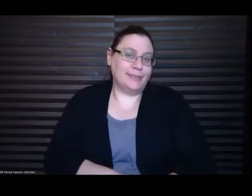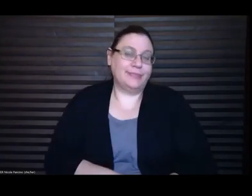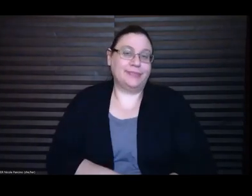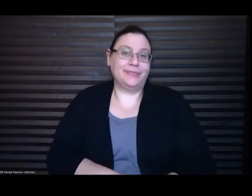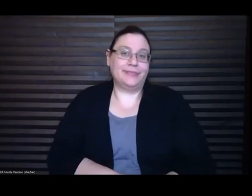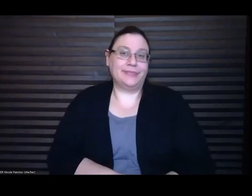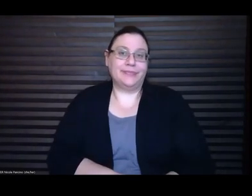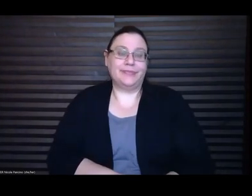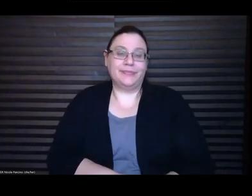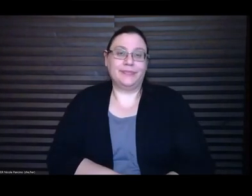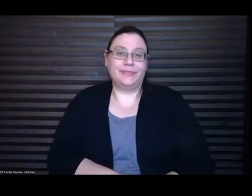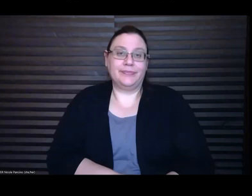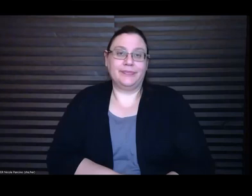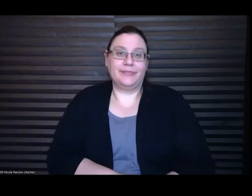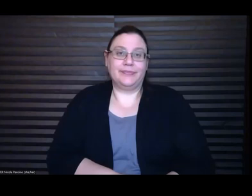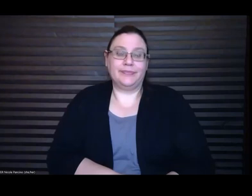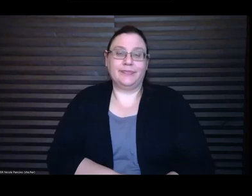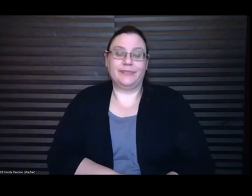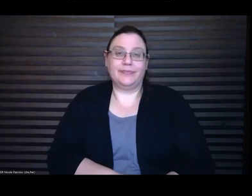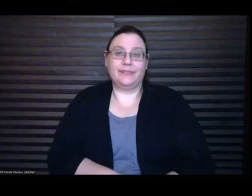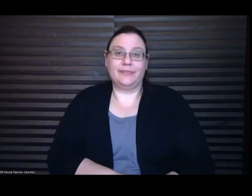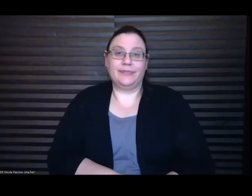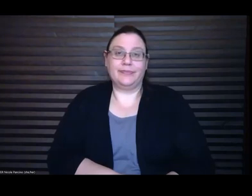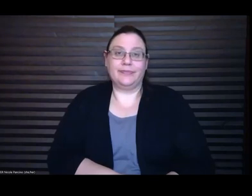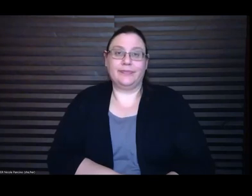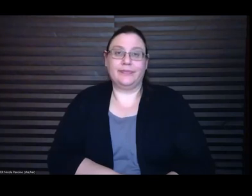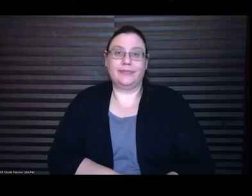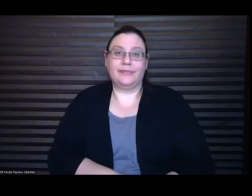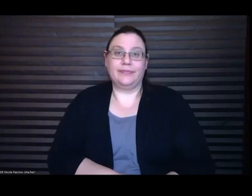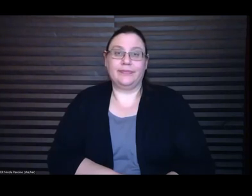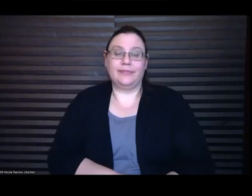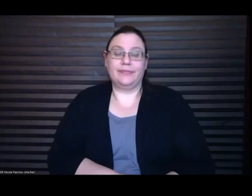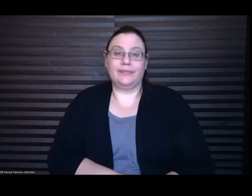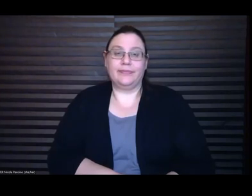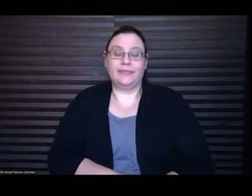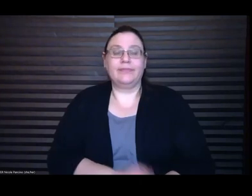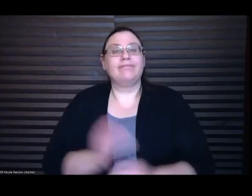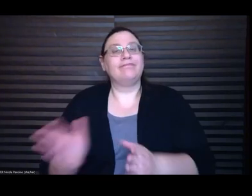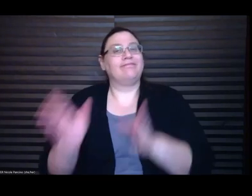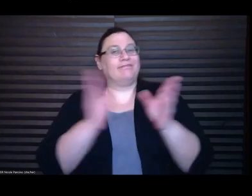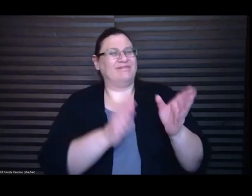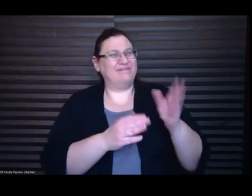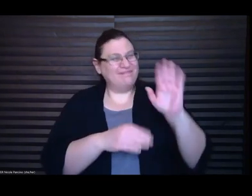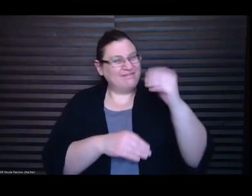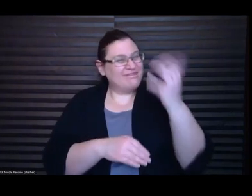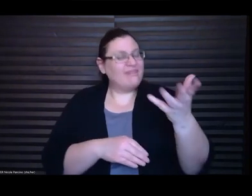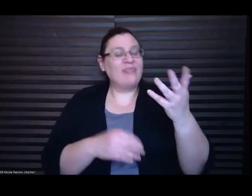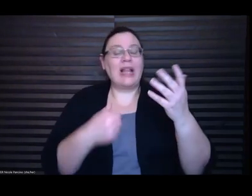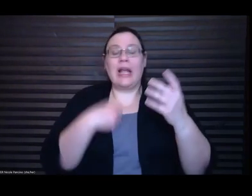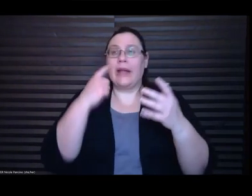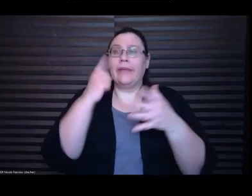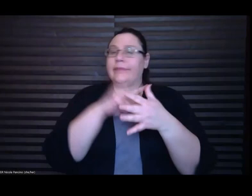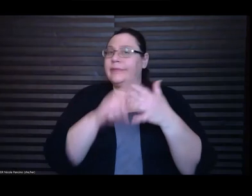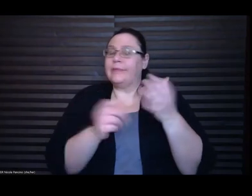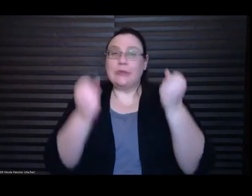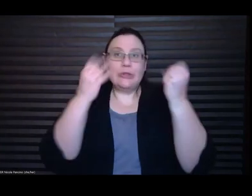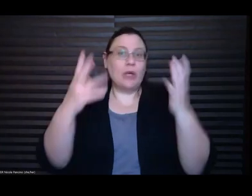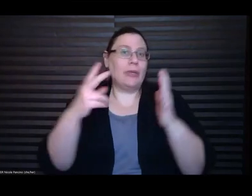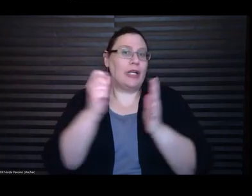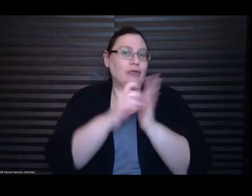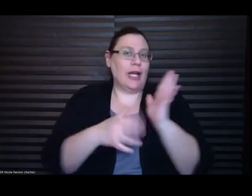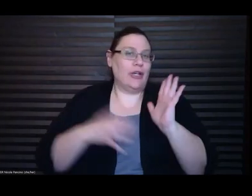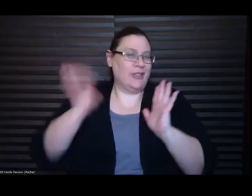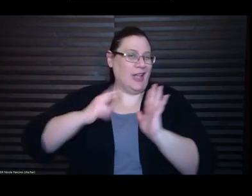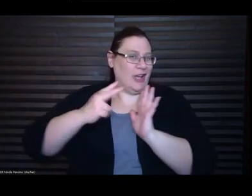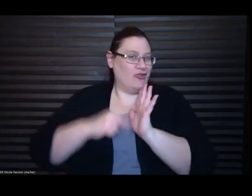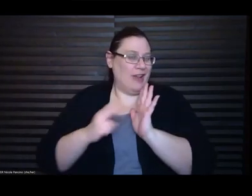you know I can think of so many writers I was reading at the time and who left their mark on this